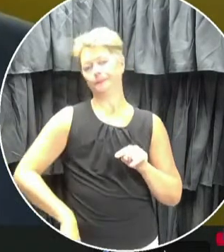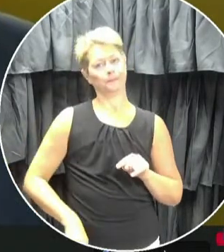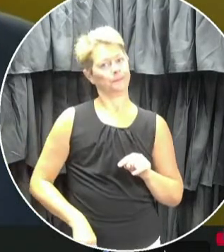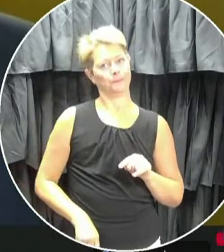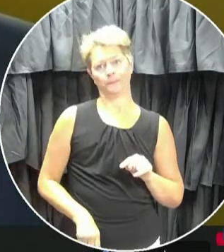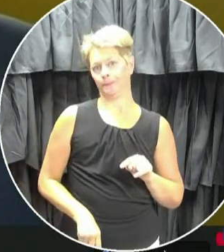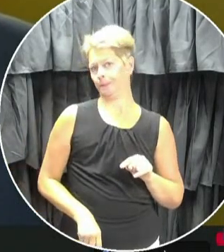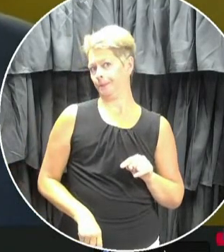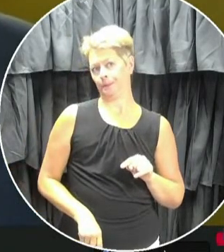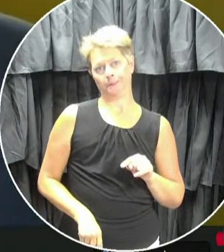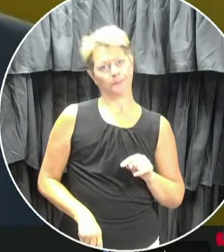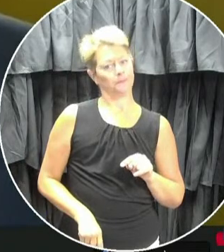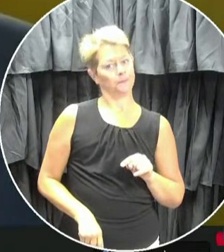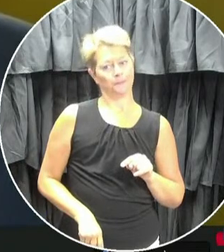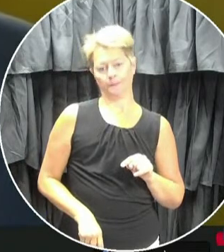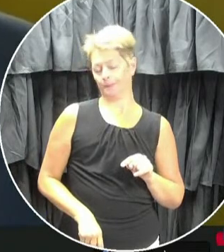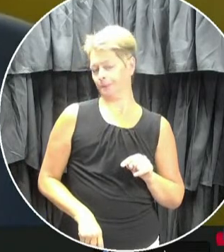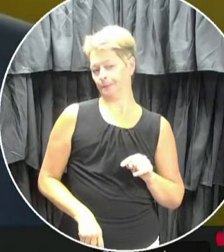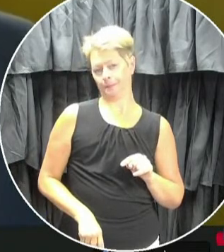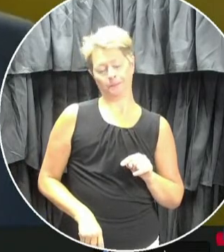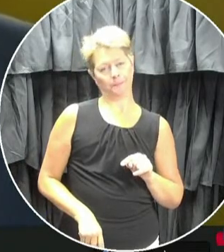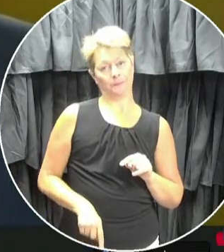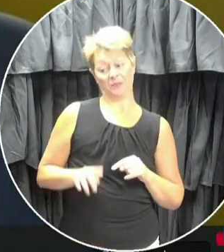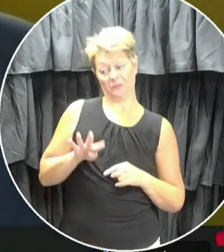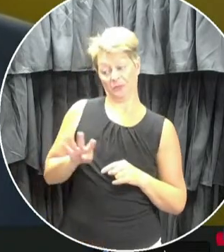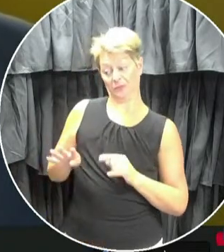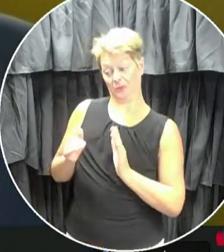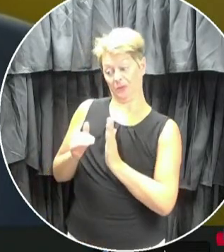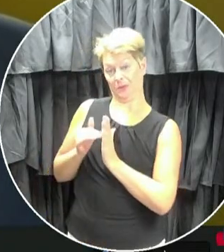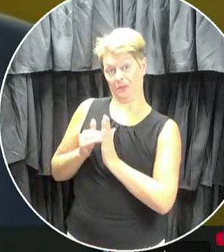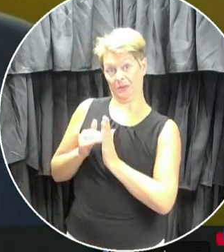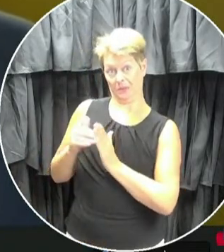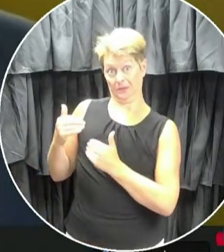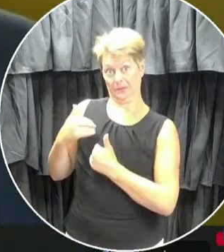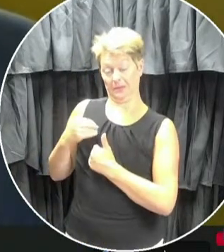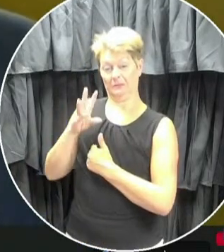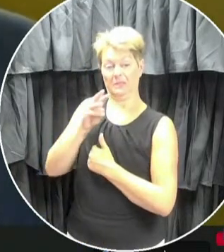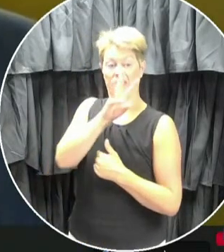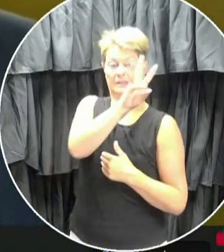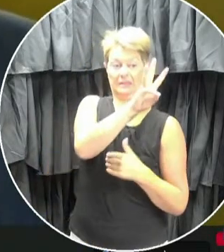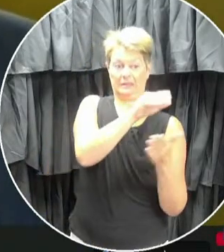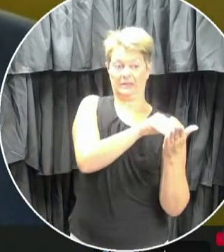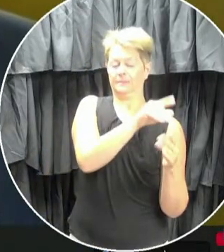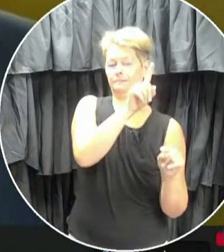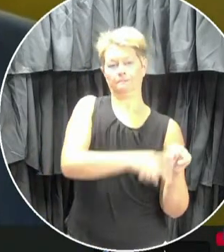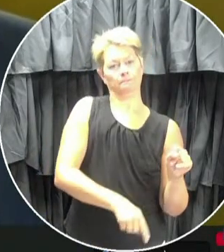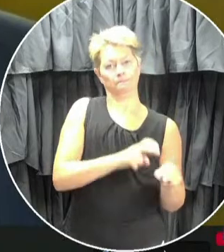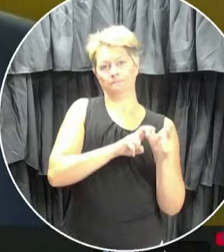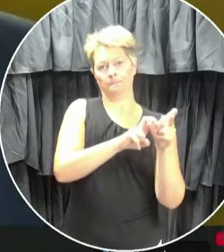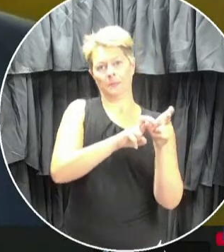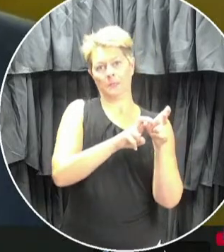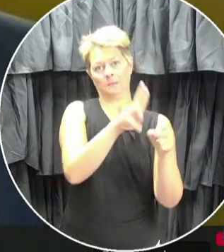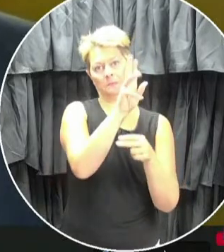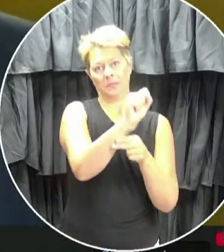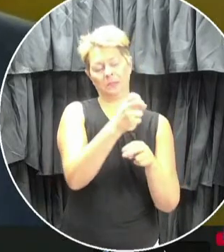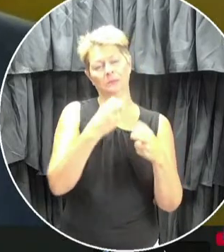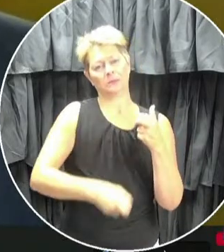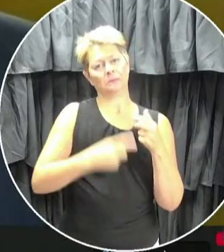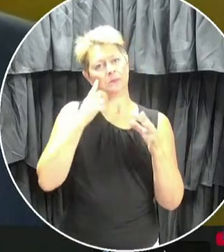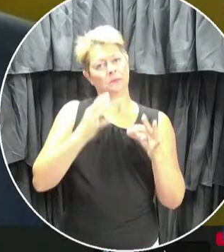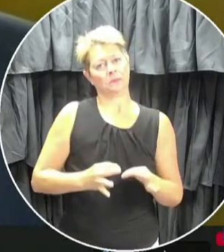That's amongst the 44,000 that we have ridership on an annual basis. So this, this is a difficult decision.